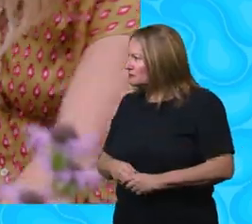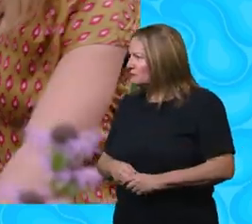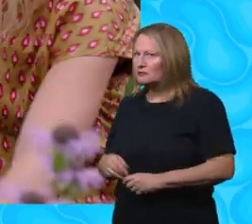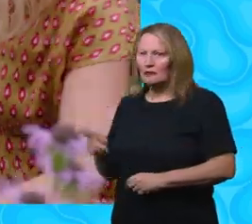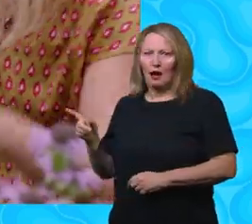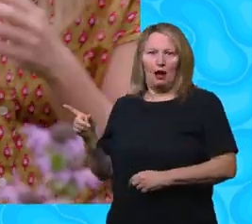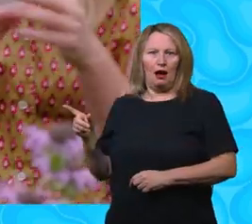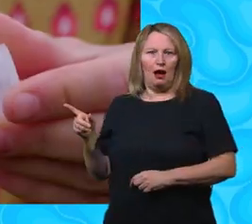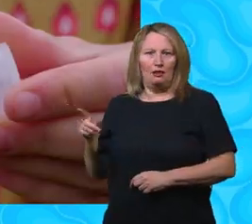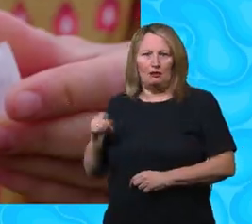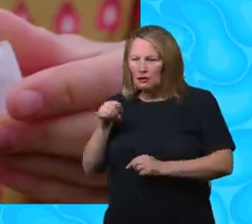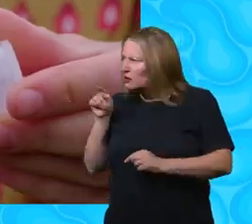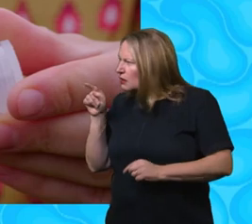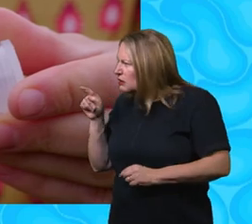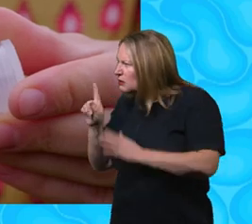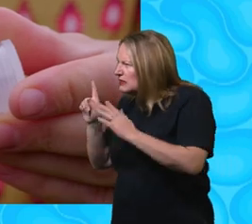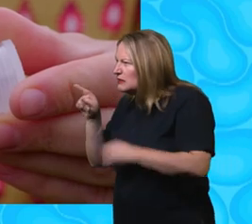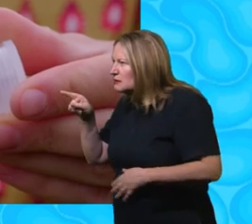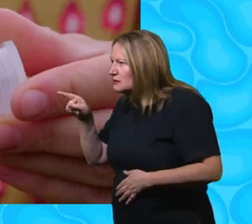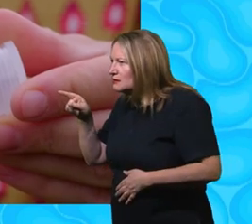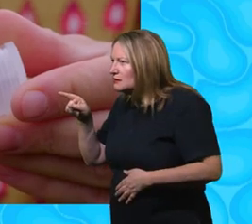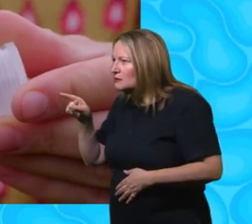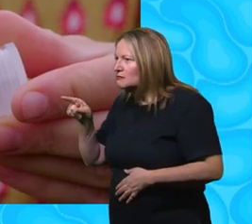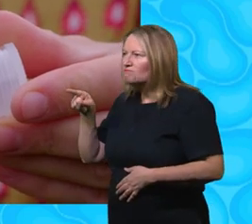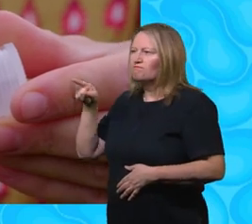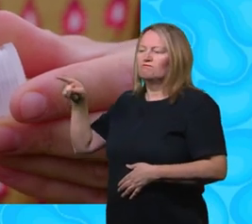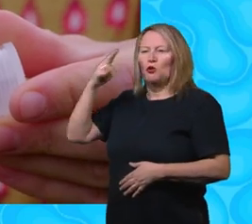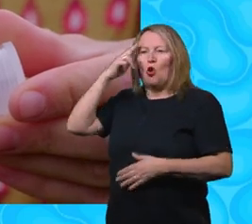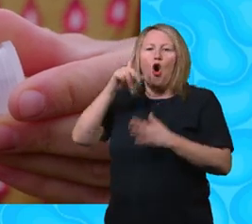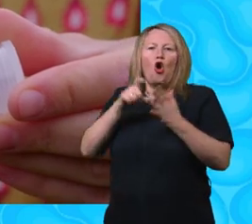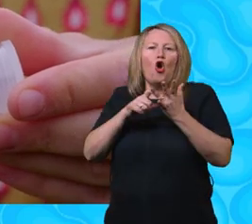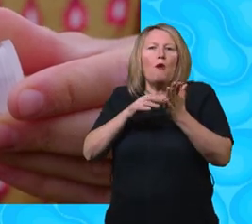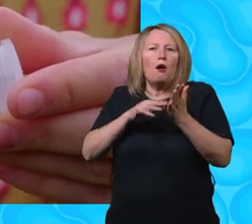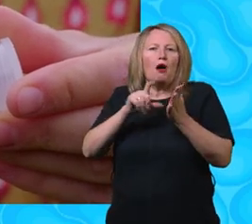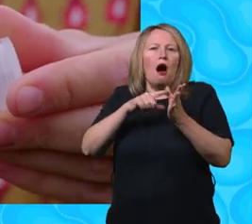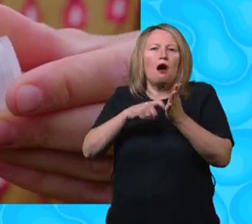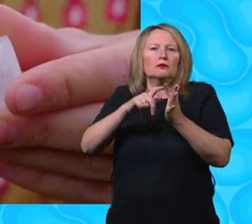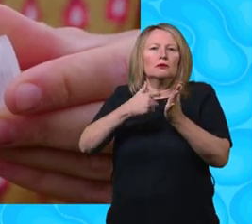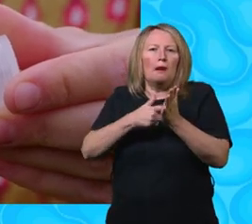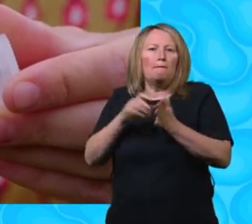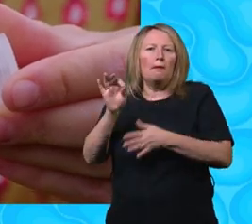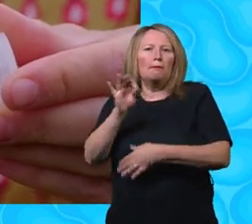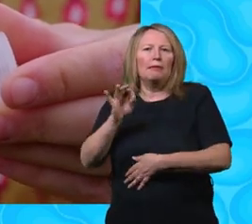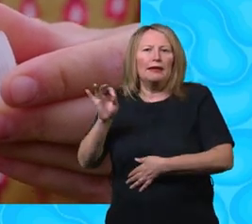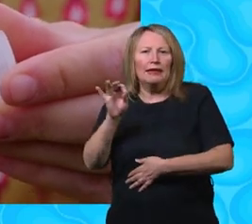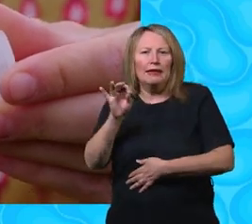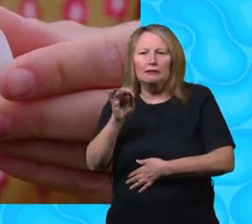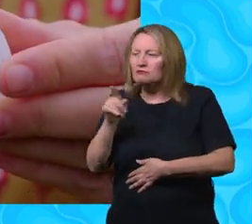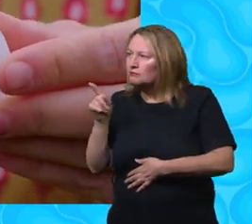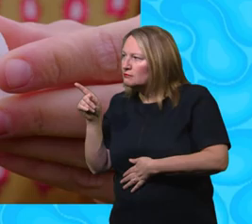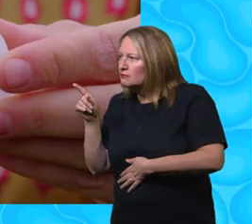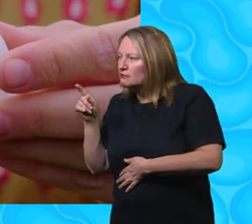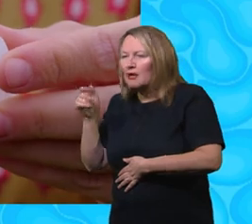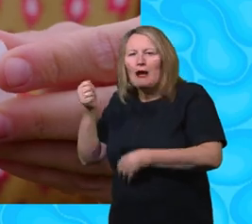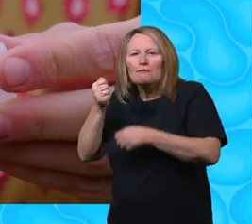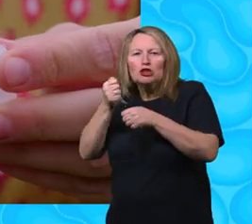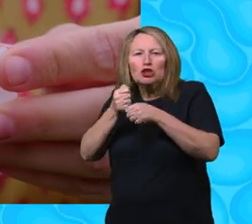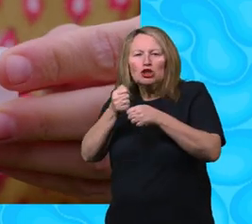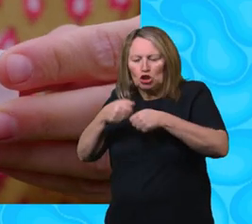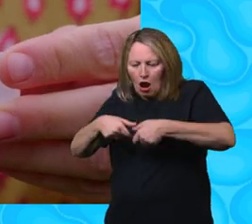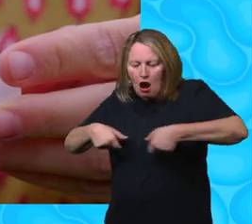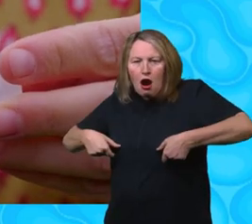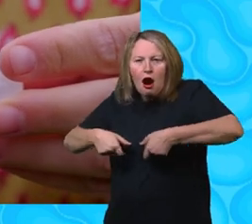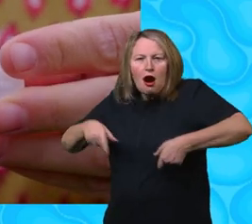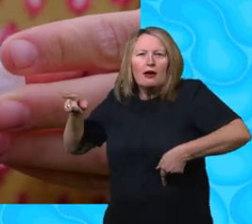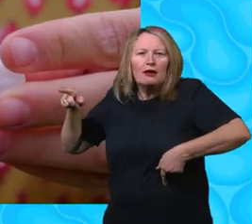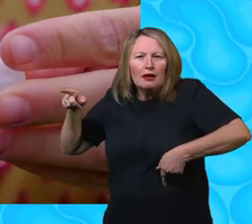So what species do you have? So this is a common carder bumble bee. So it's a ginger species, so it's got these lovely golden